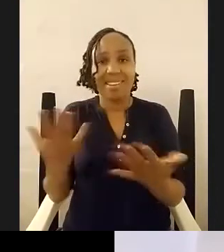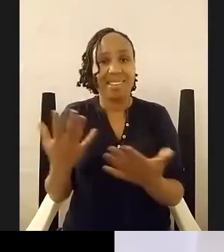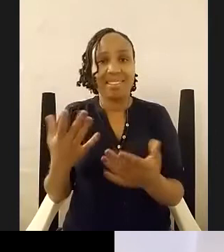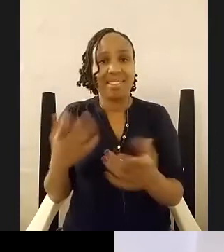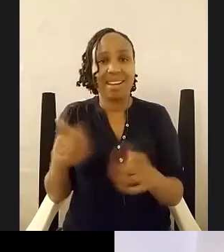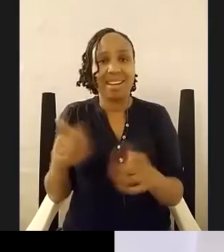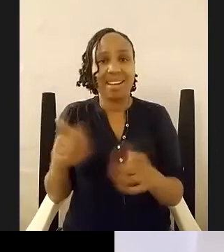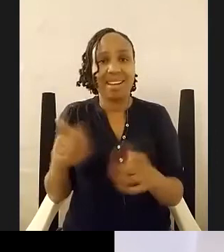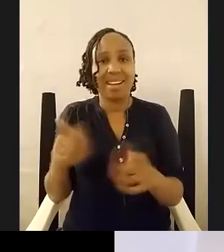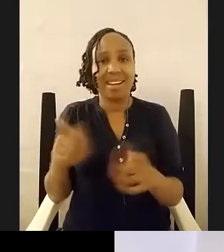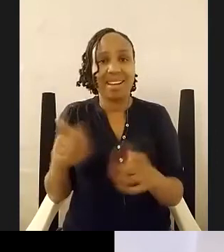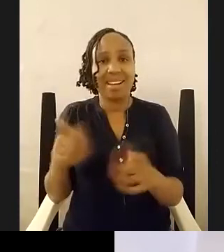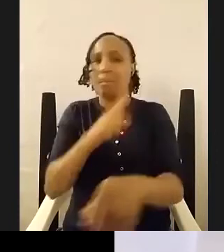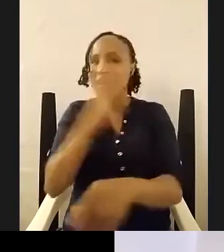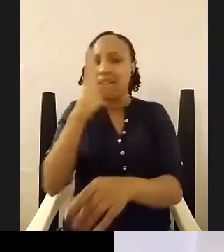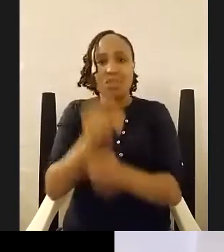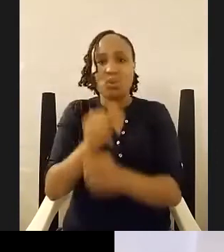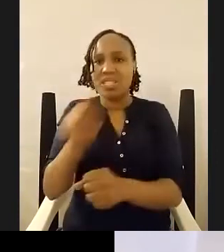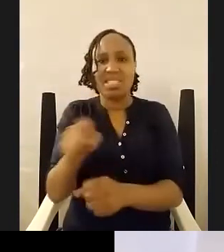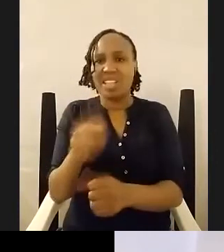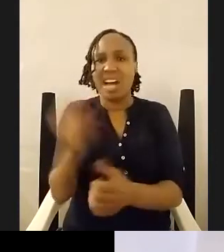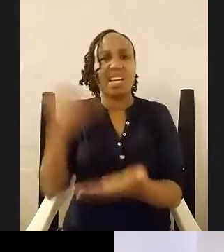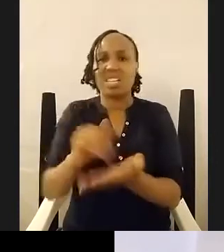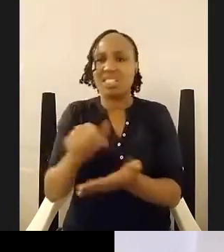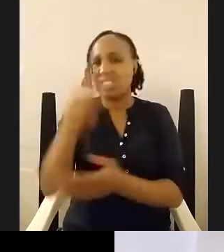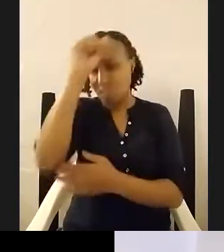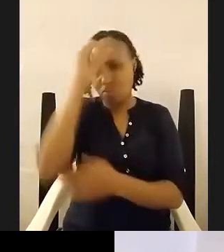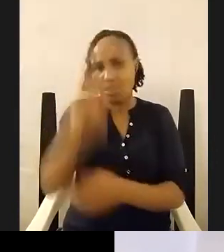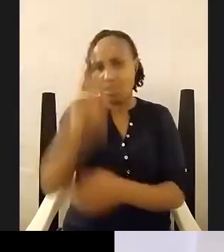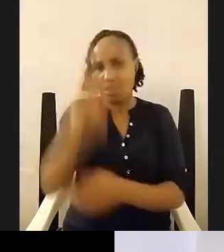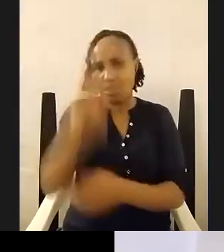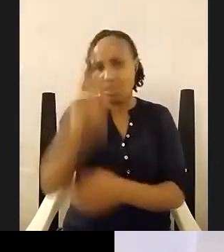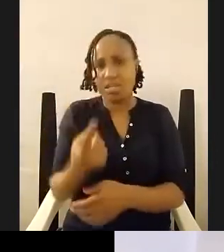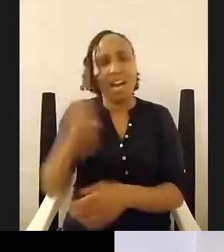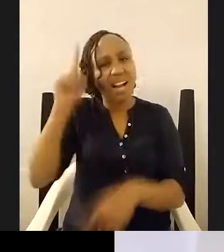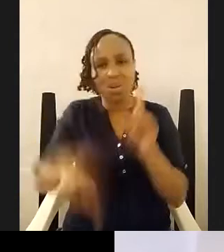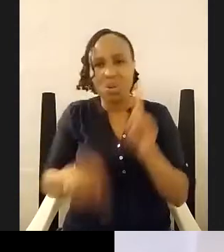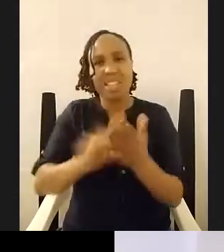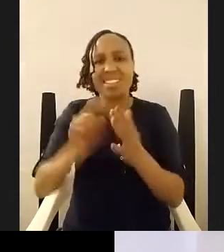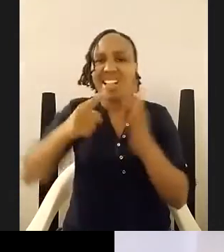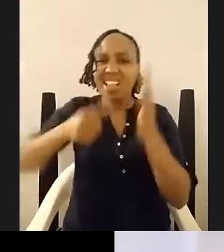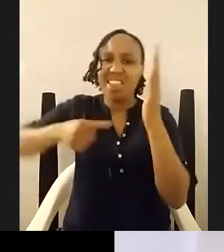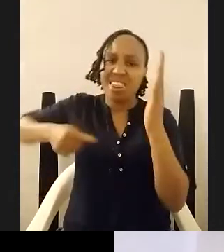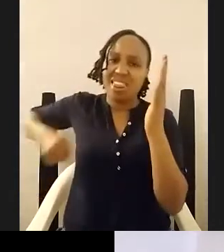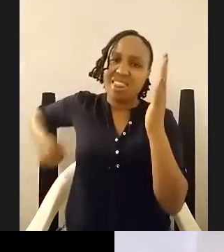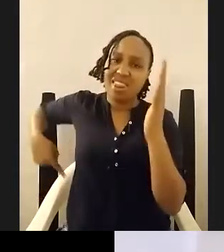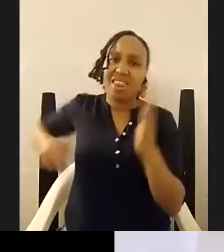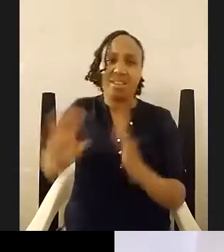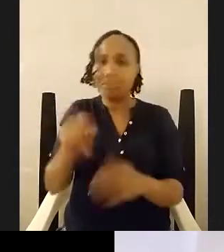this was stupid like i'm never writing anything again this is a lie because knowing you